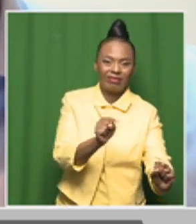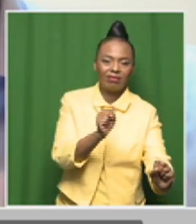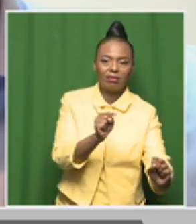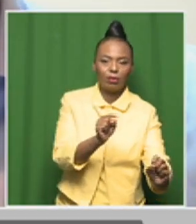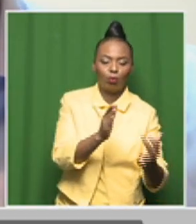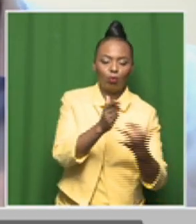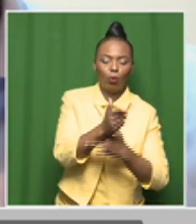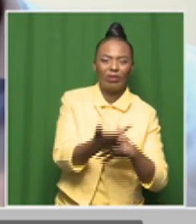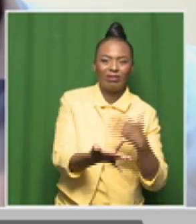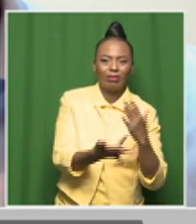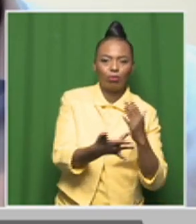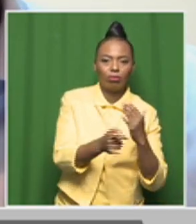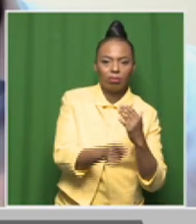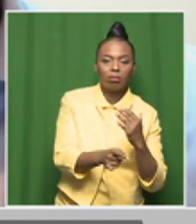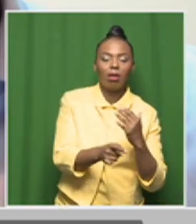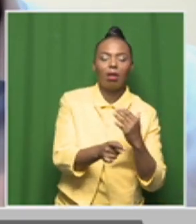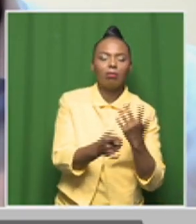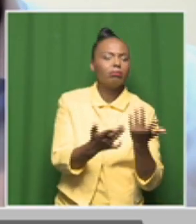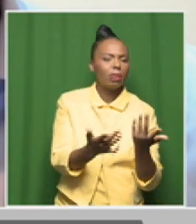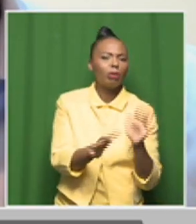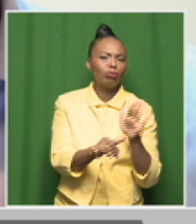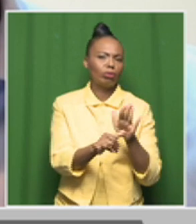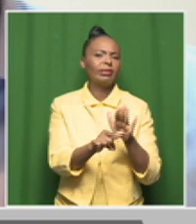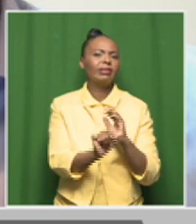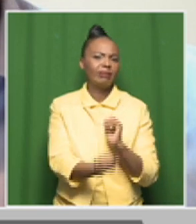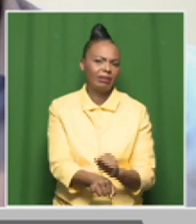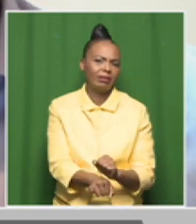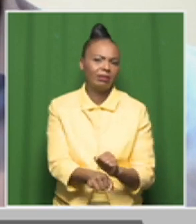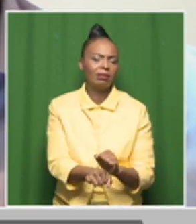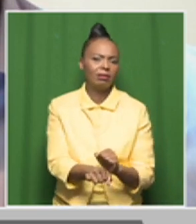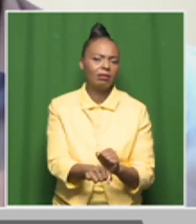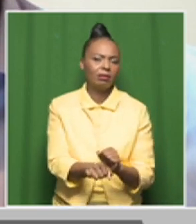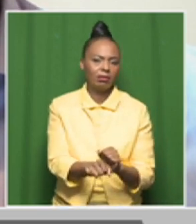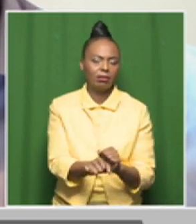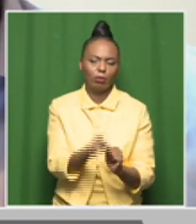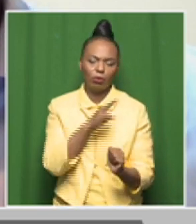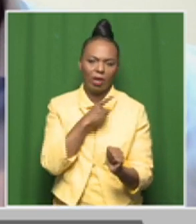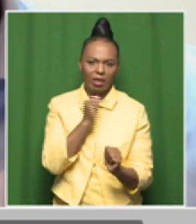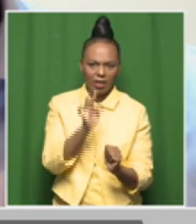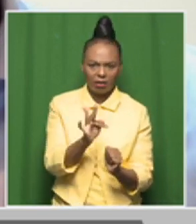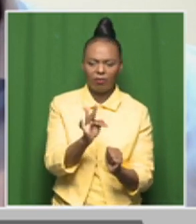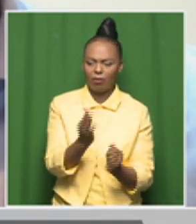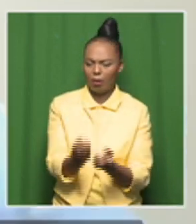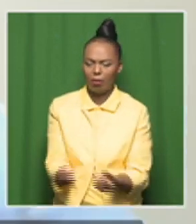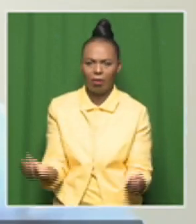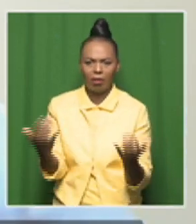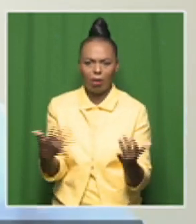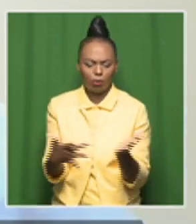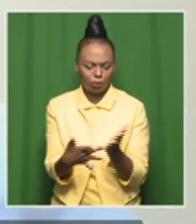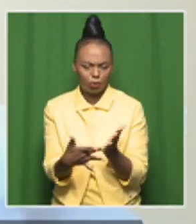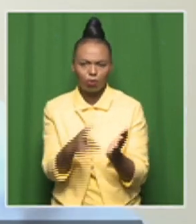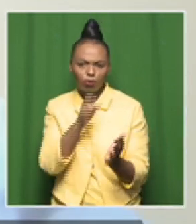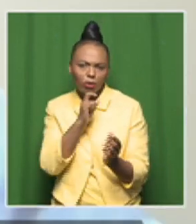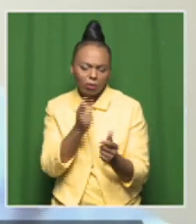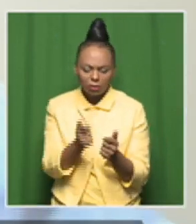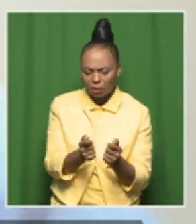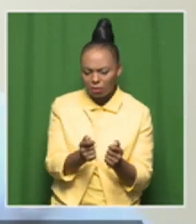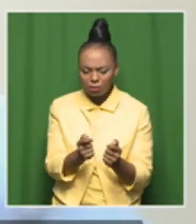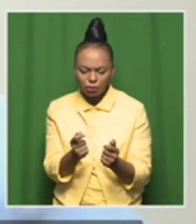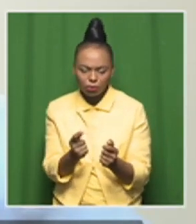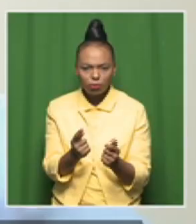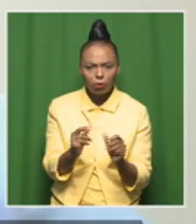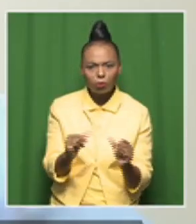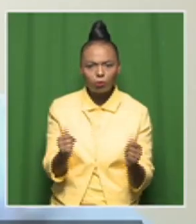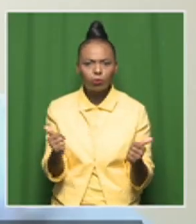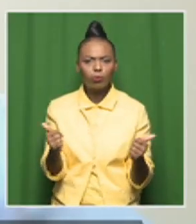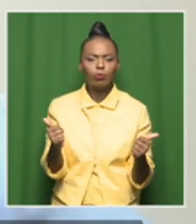significant. And so, we've seen improvements in giving access to children who don't have traditional access